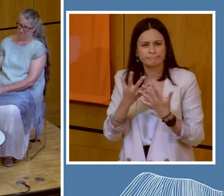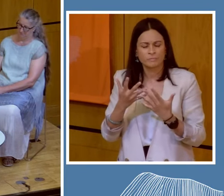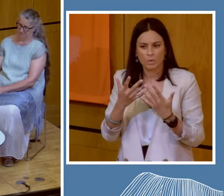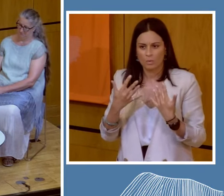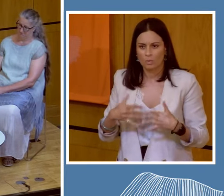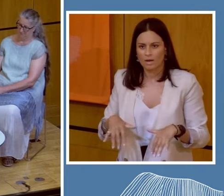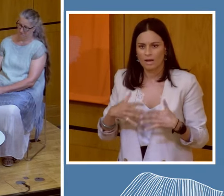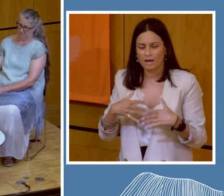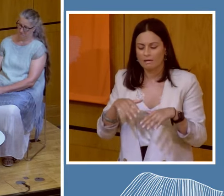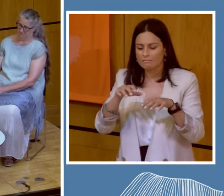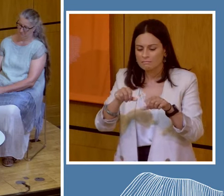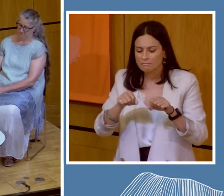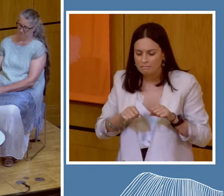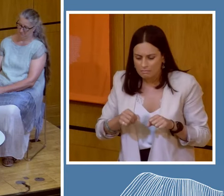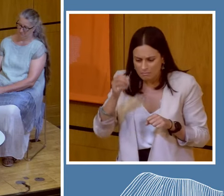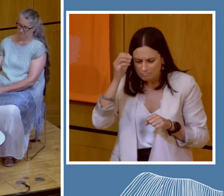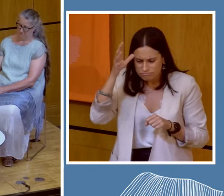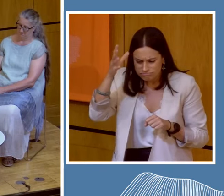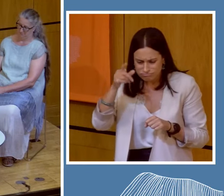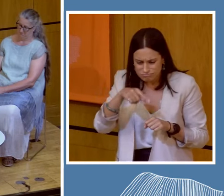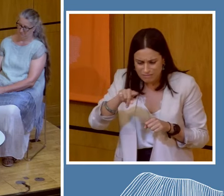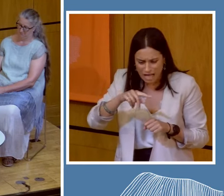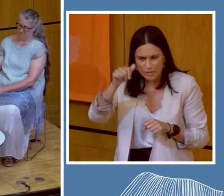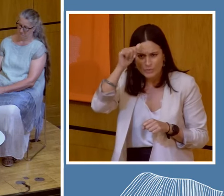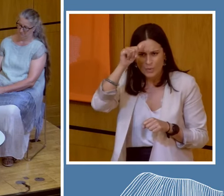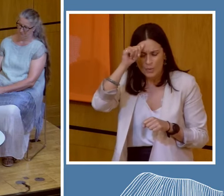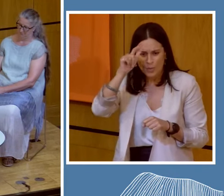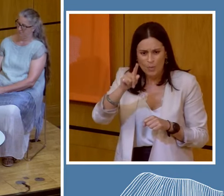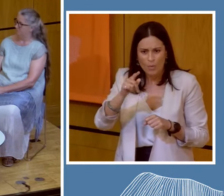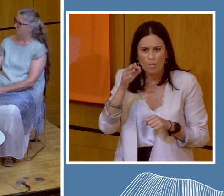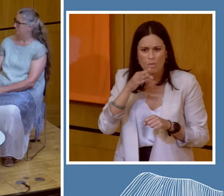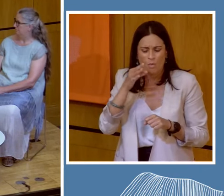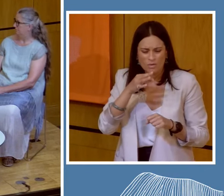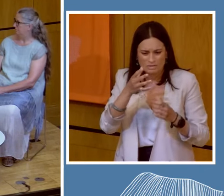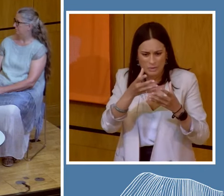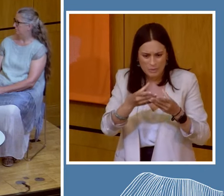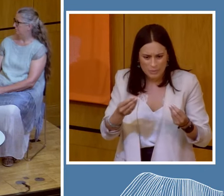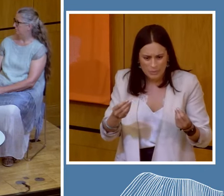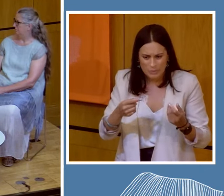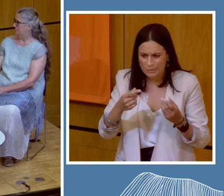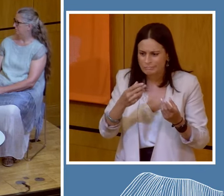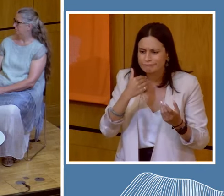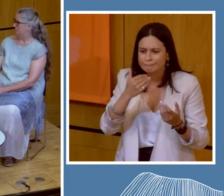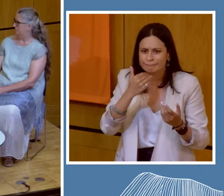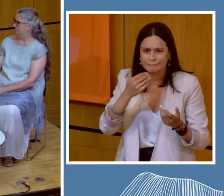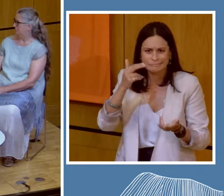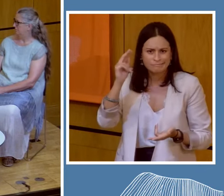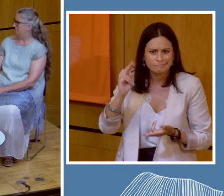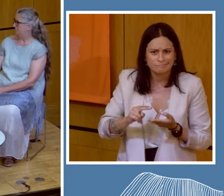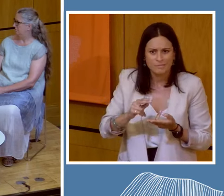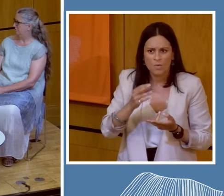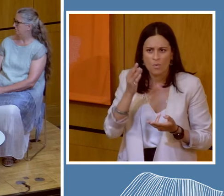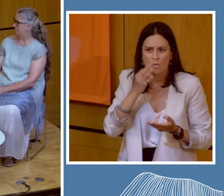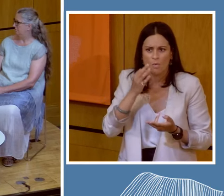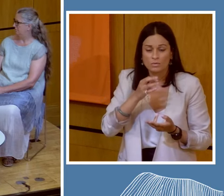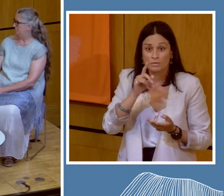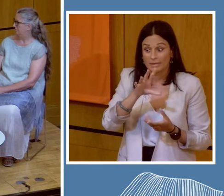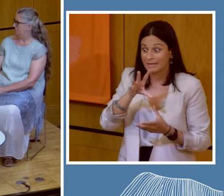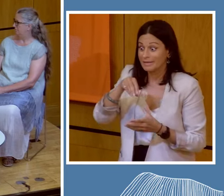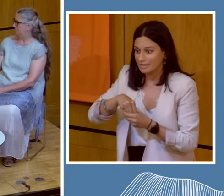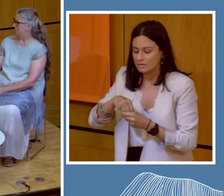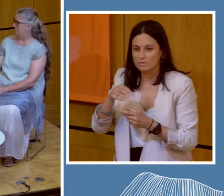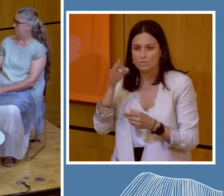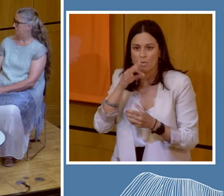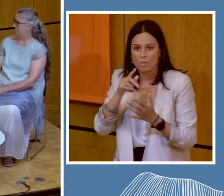insights. Things I knew about. I knew about water scarcity and water stress. But actually being part of